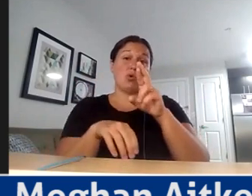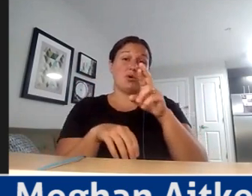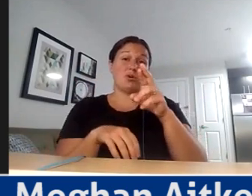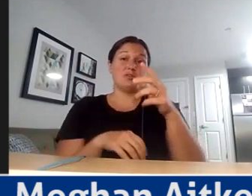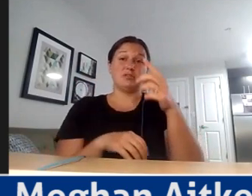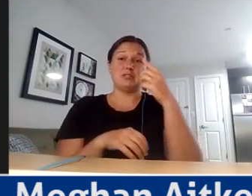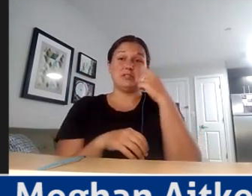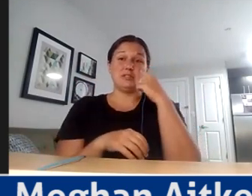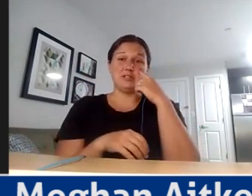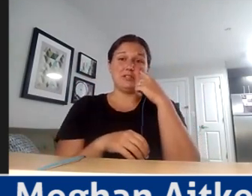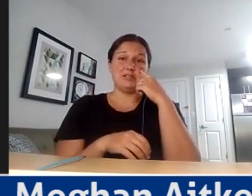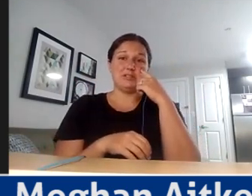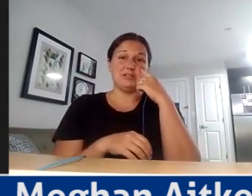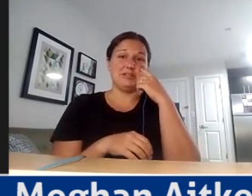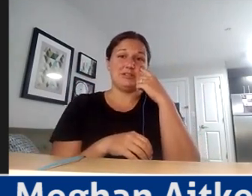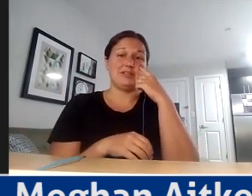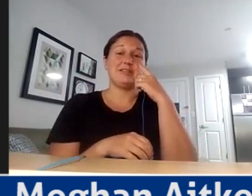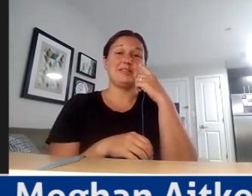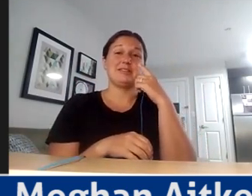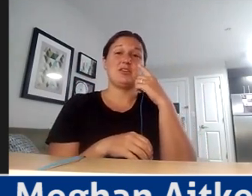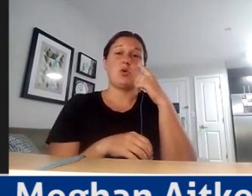work being done through cities?